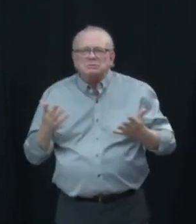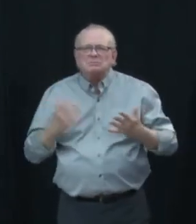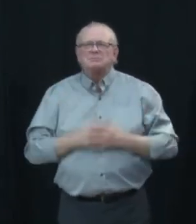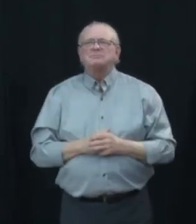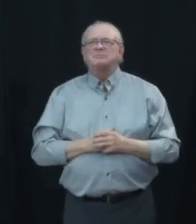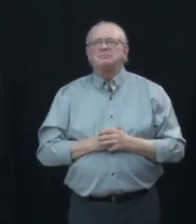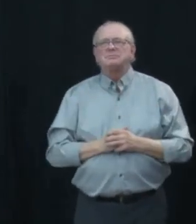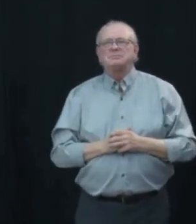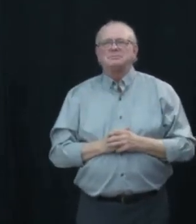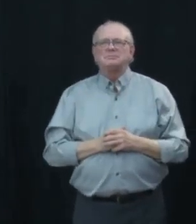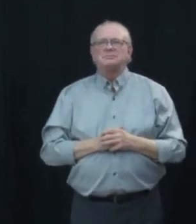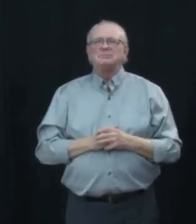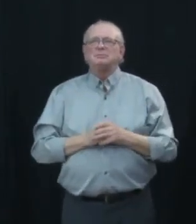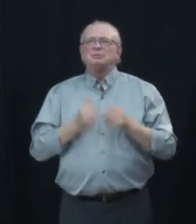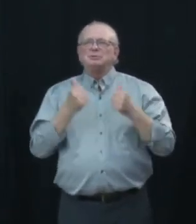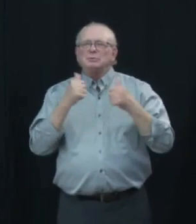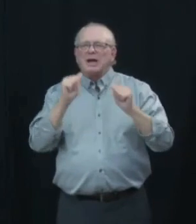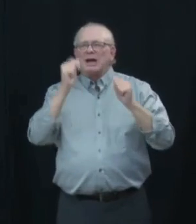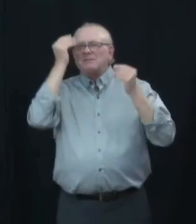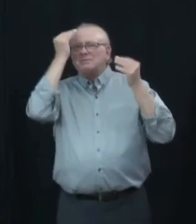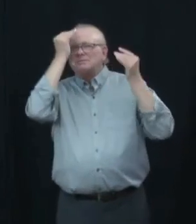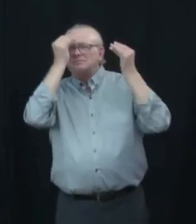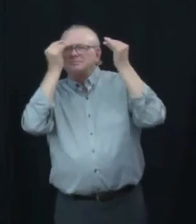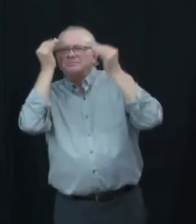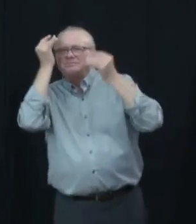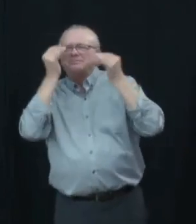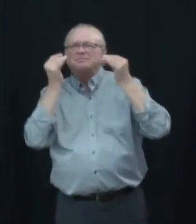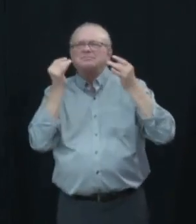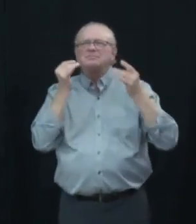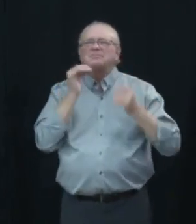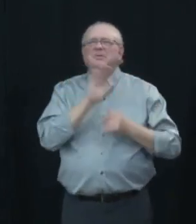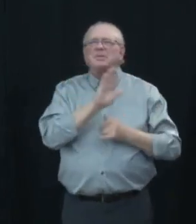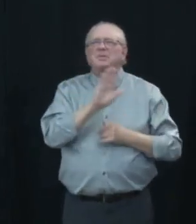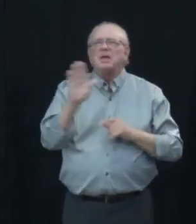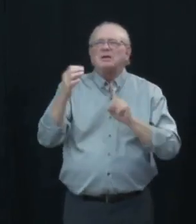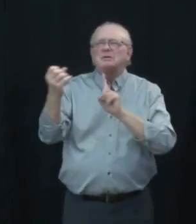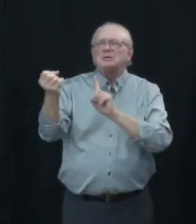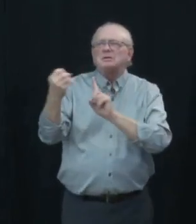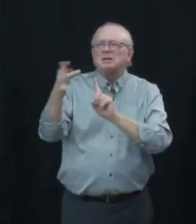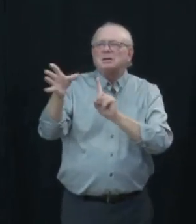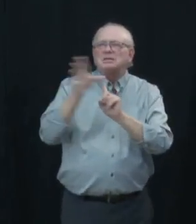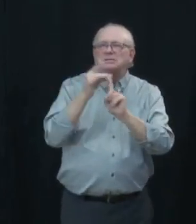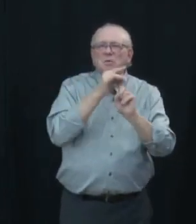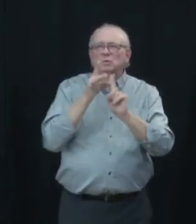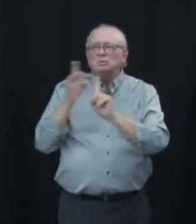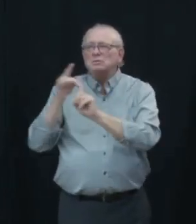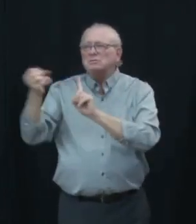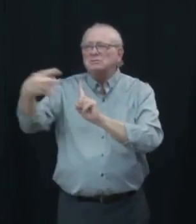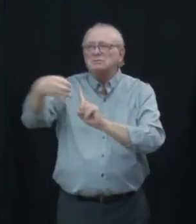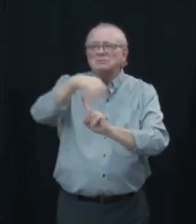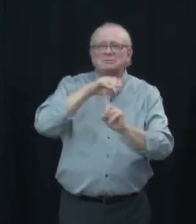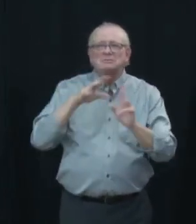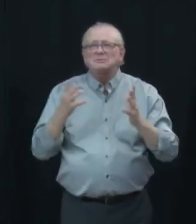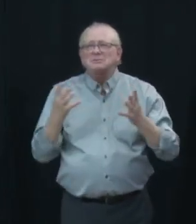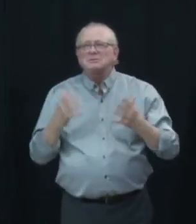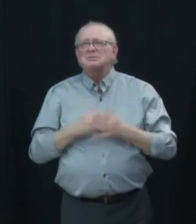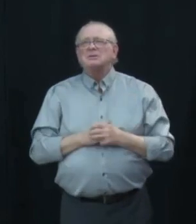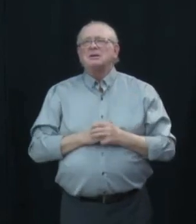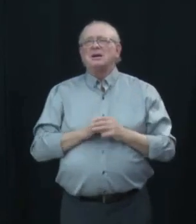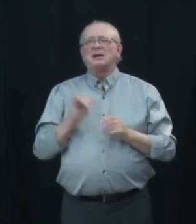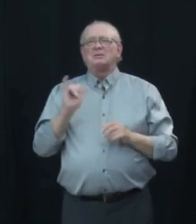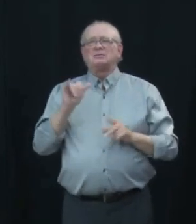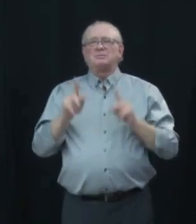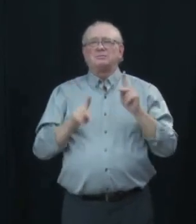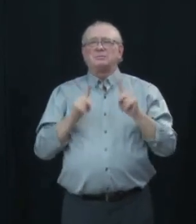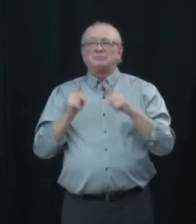again trying to think through what their exposure might be and it's important for the people who are supporting